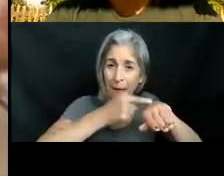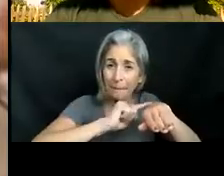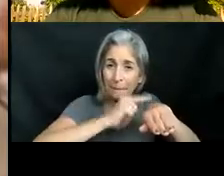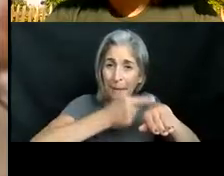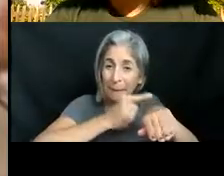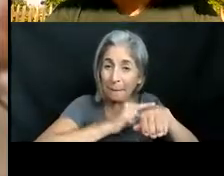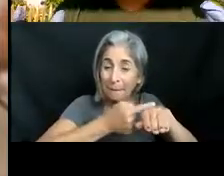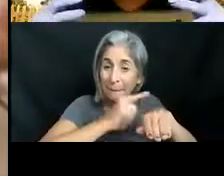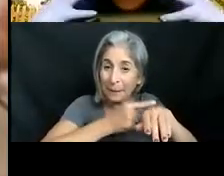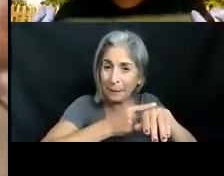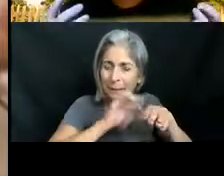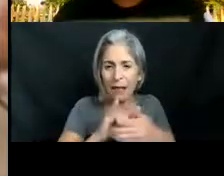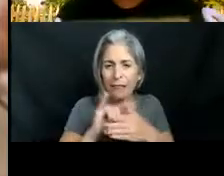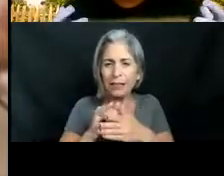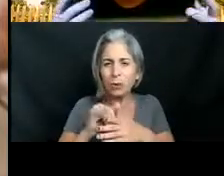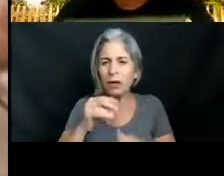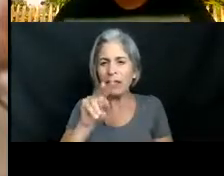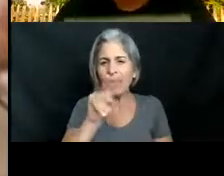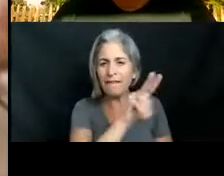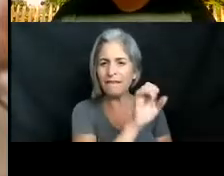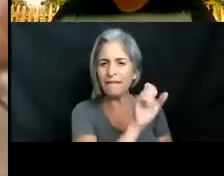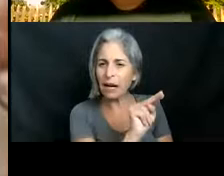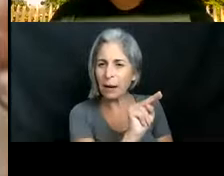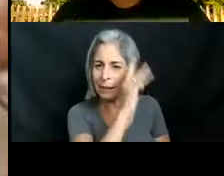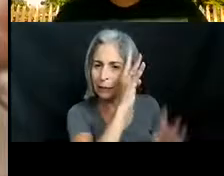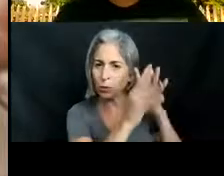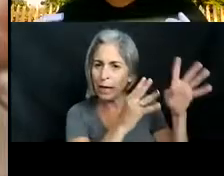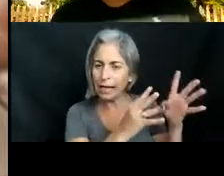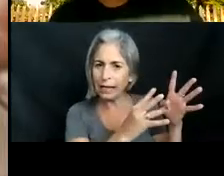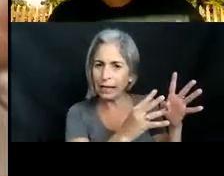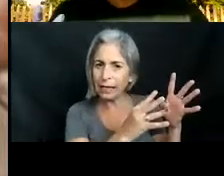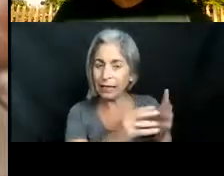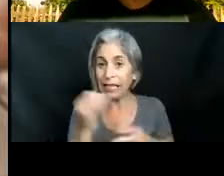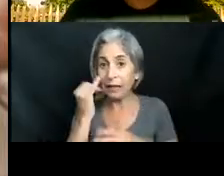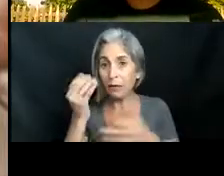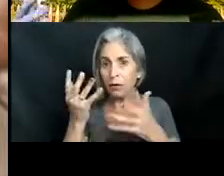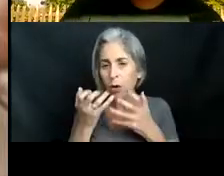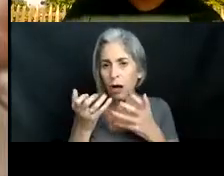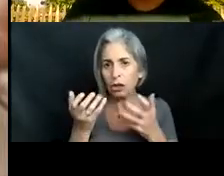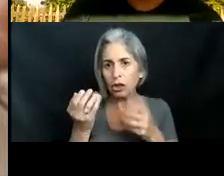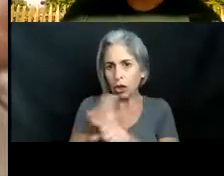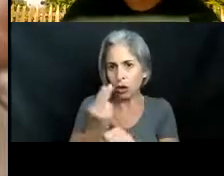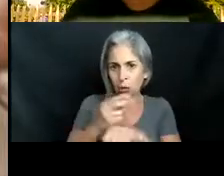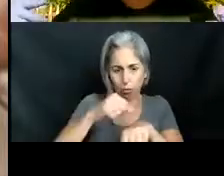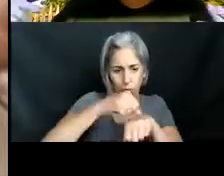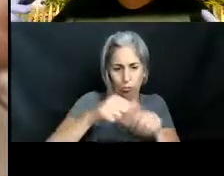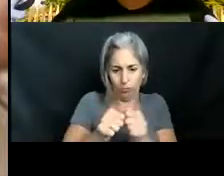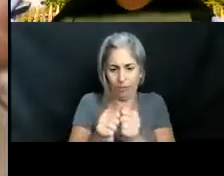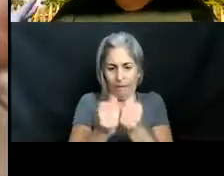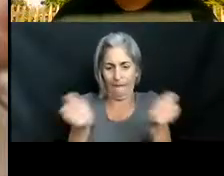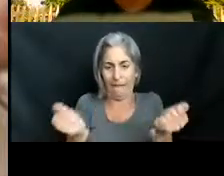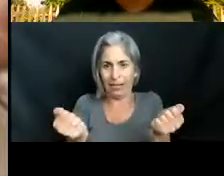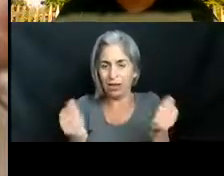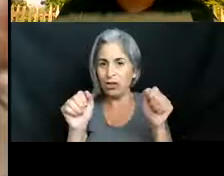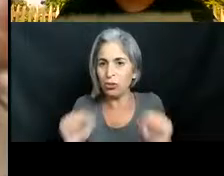actually made and created. So once you have a lionfish, if you wanted to eat it or use it for a dissection like we are today, you